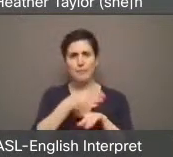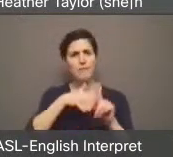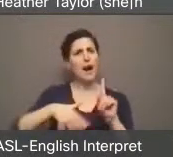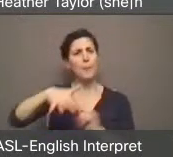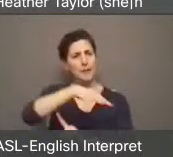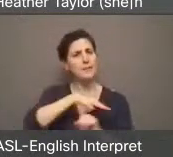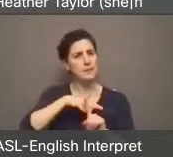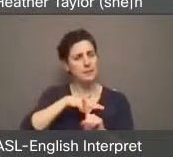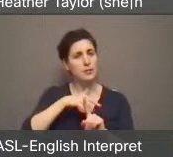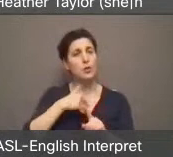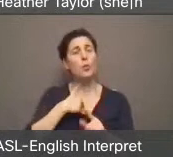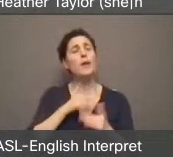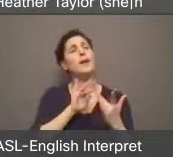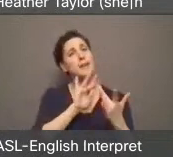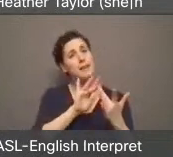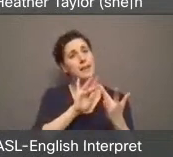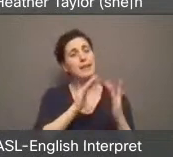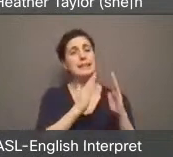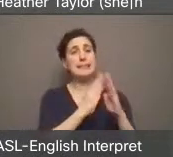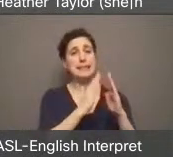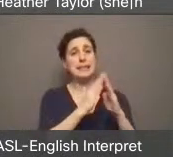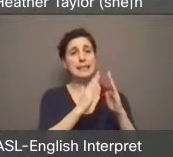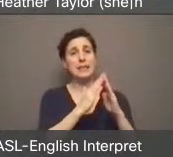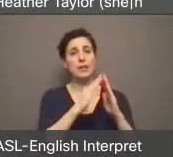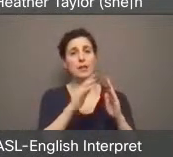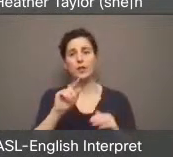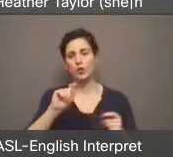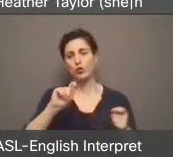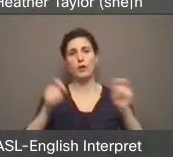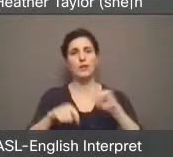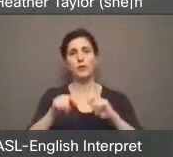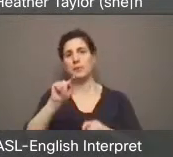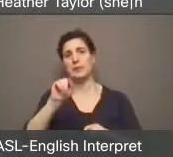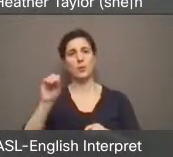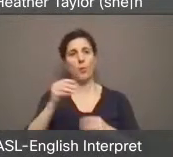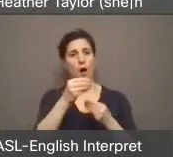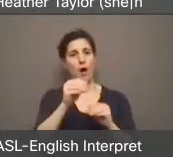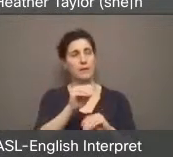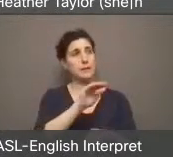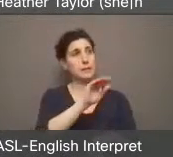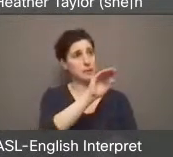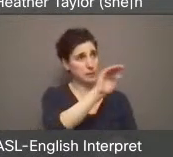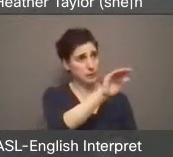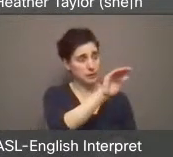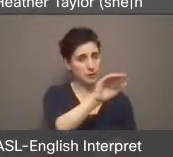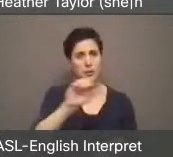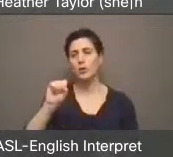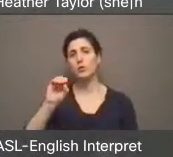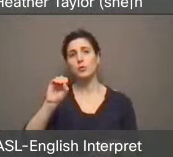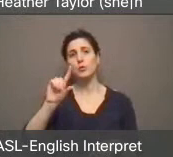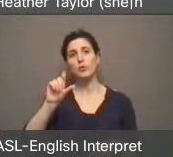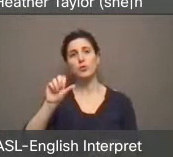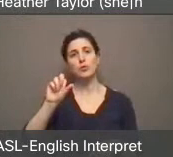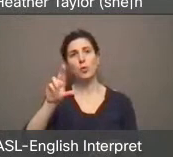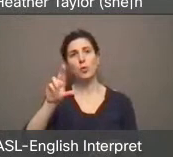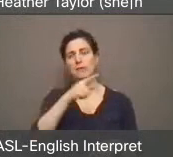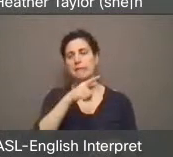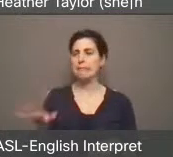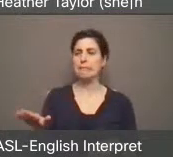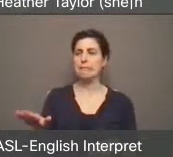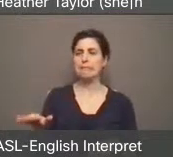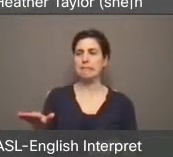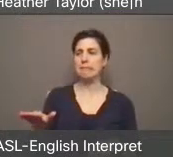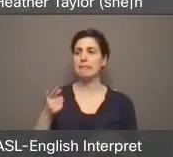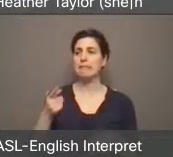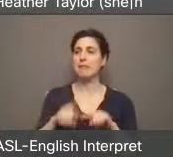contacted the City TransformTO office. We soon learned that solar would be an unlikely solution because of our large shade